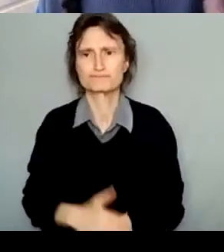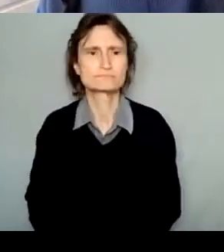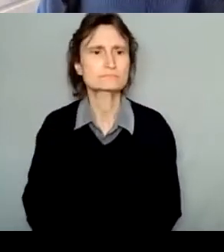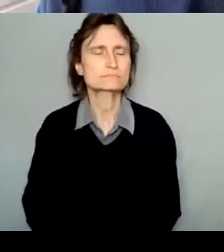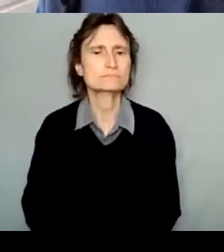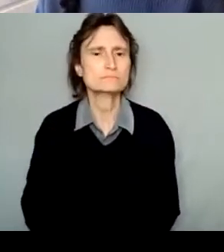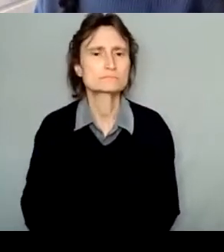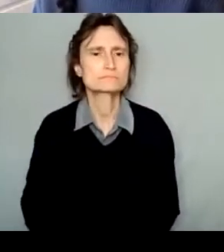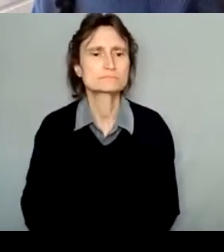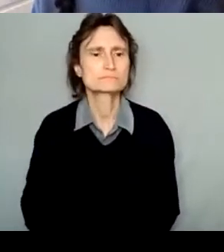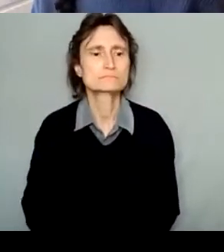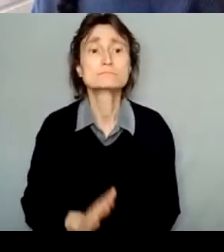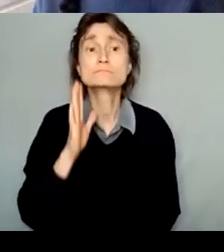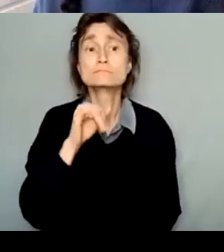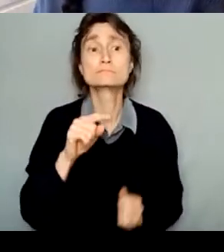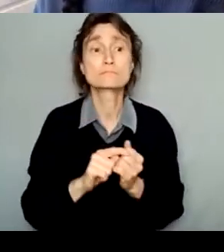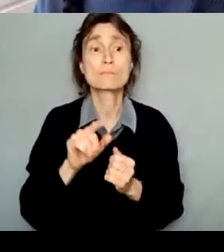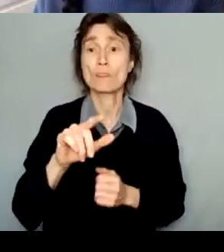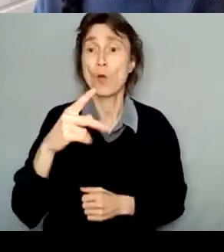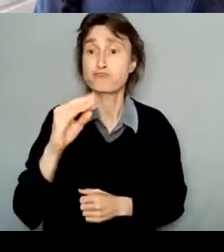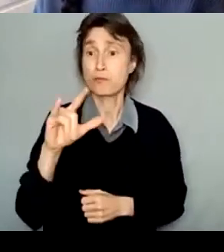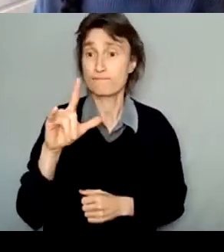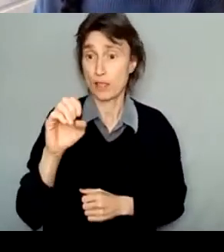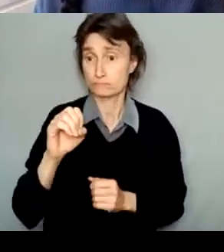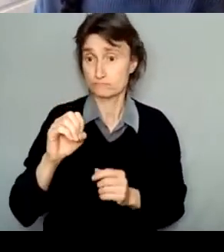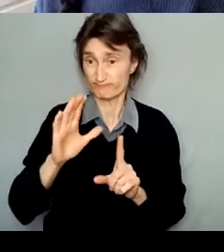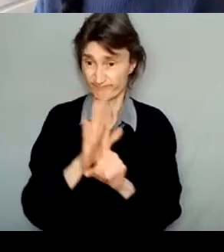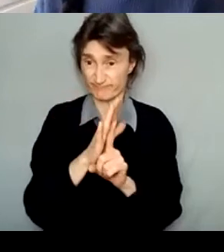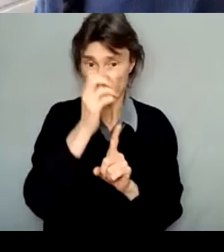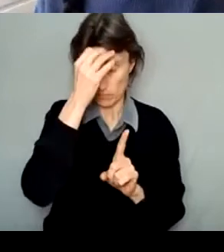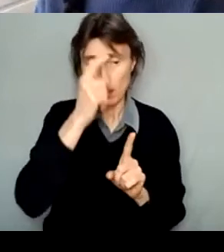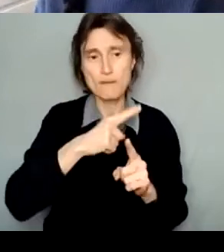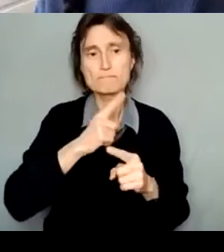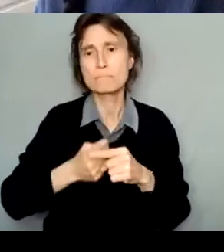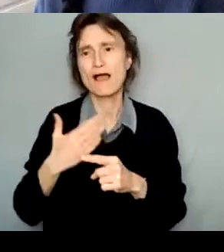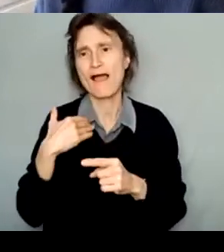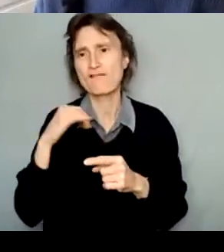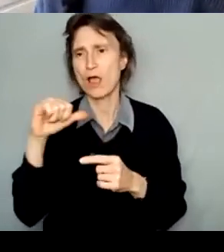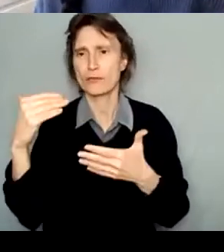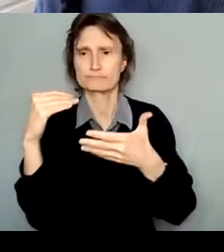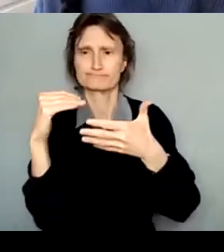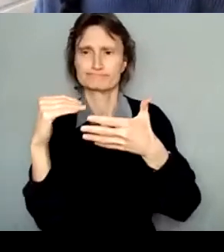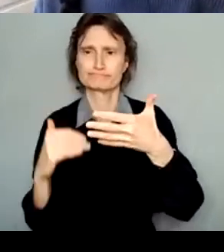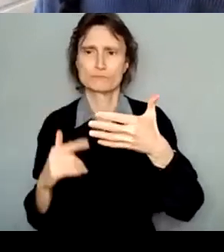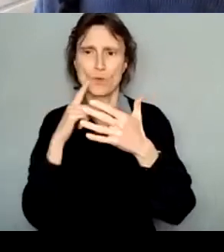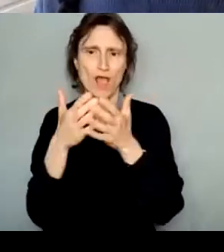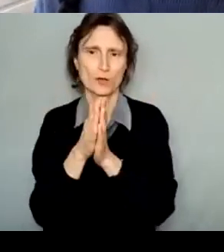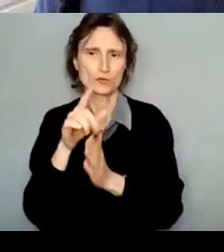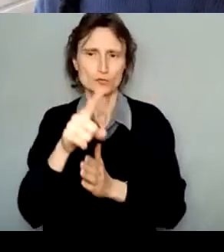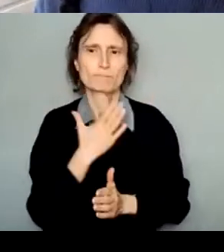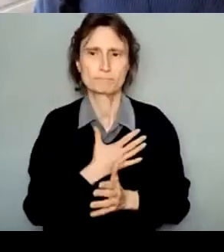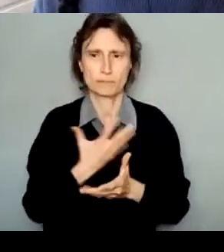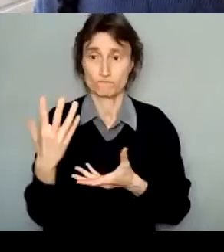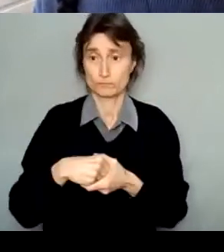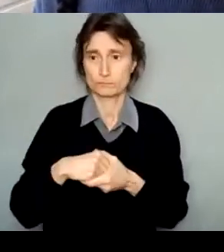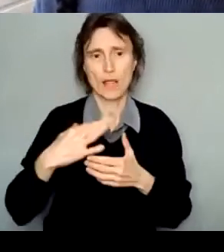Besides your profile information, here is a checklist of everything you'll be asked to provide in the application. You'll